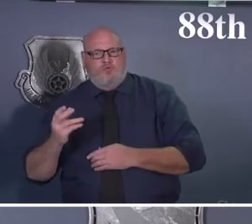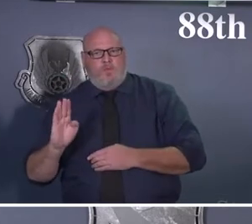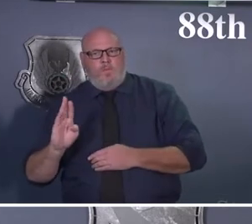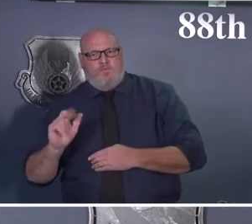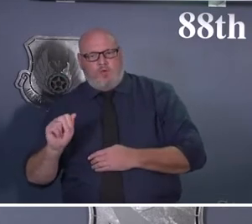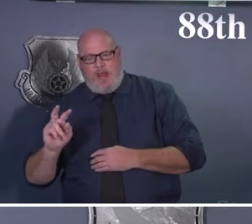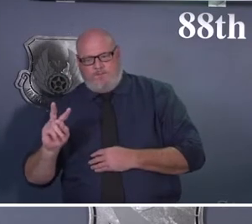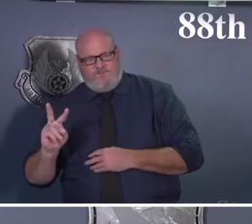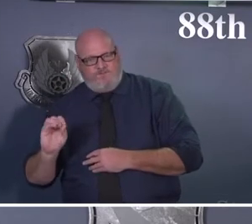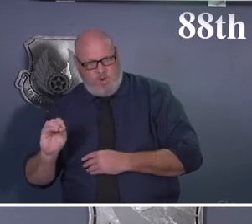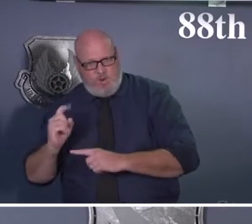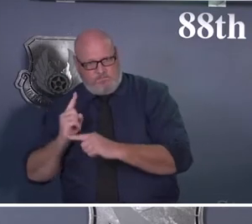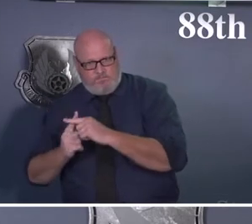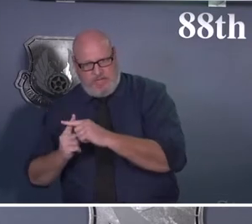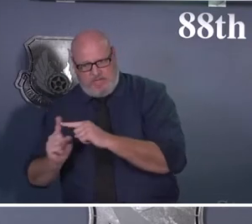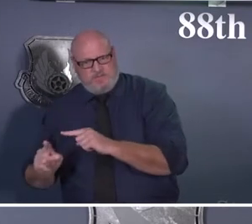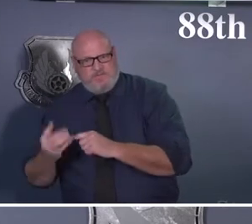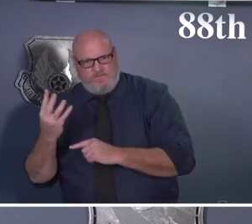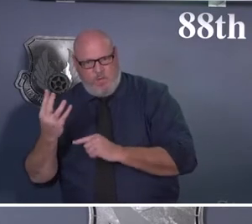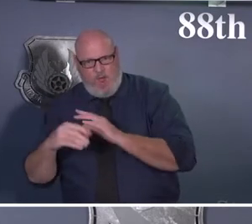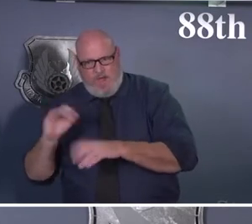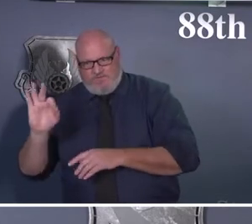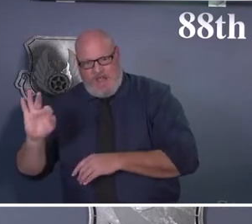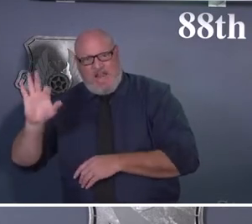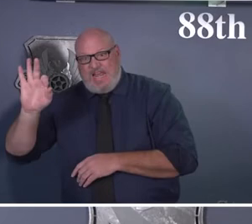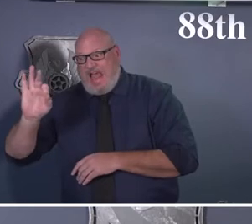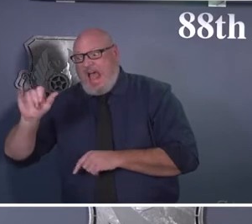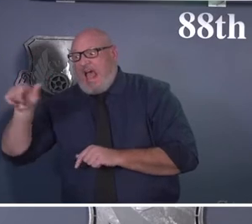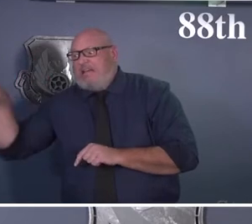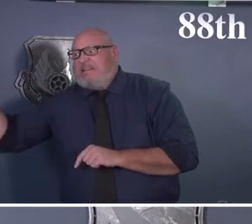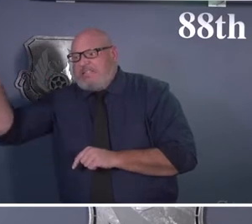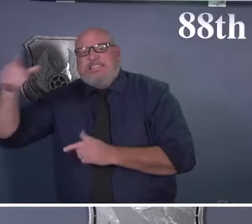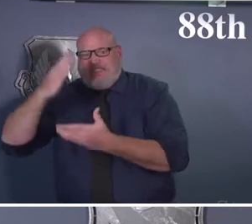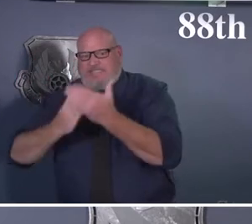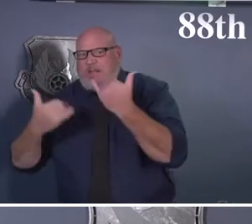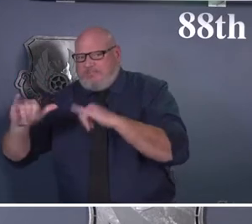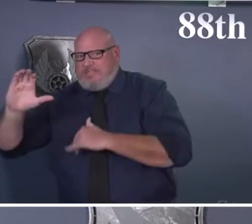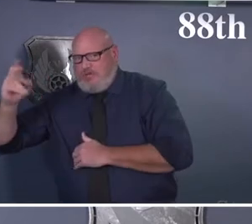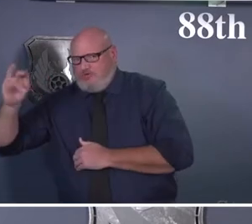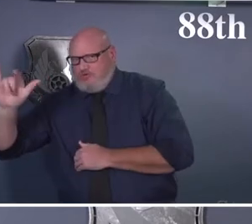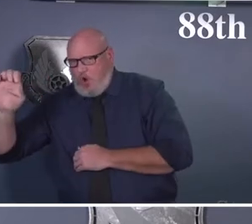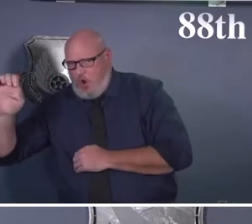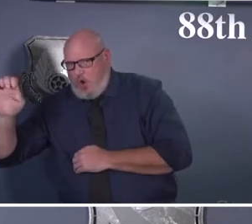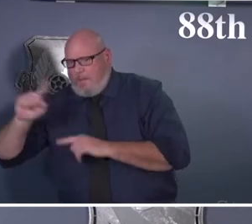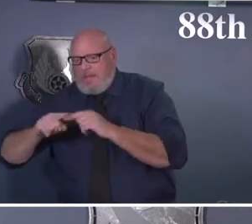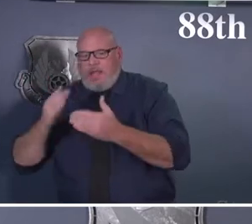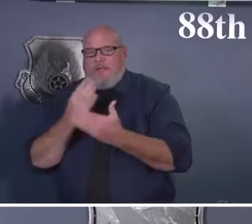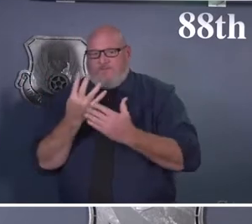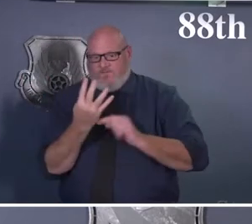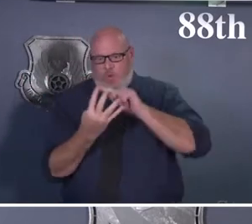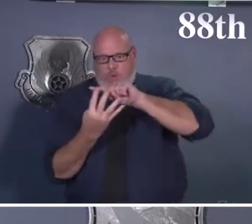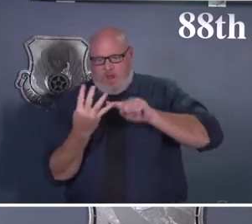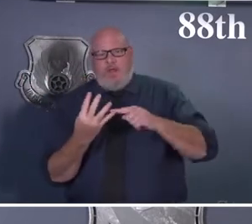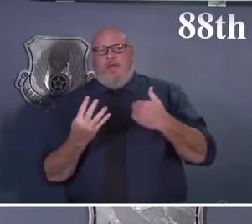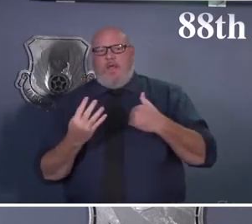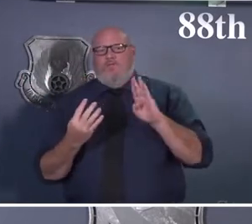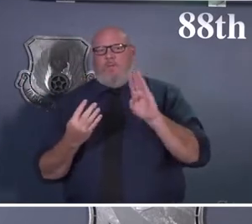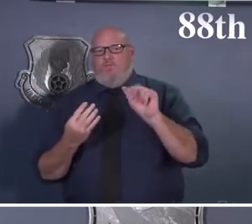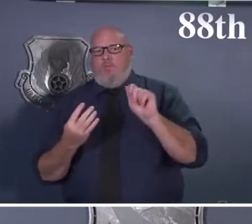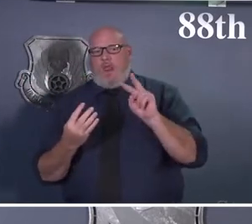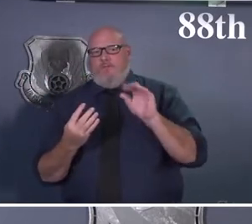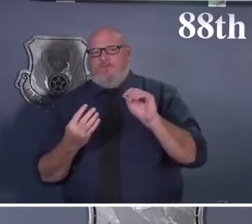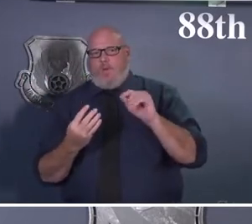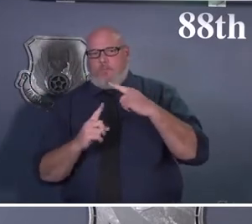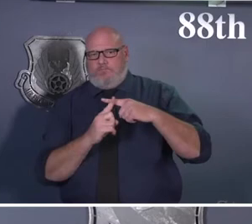work of you. Being safe, wearing your mask, getting vaccinated, maintaining that physical distance, doing the right thing on and off base.